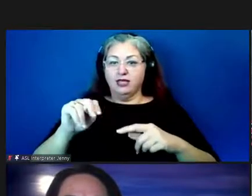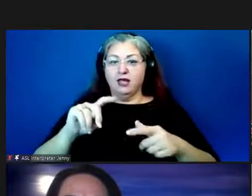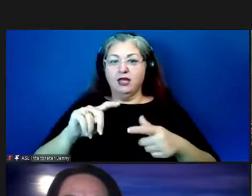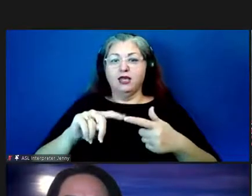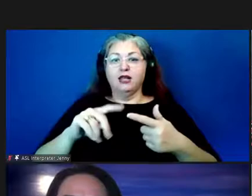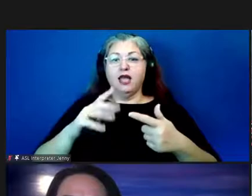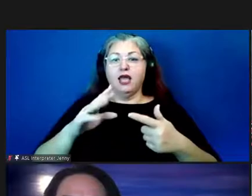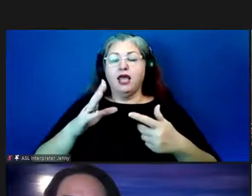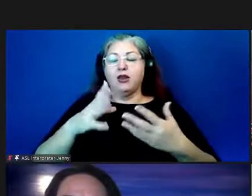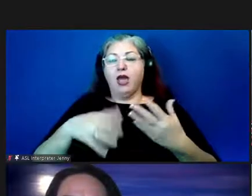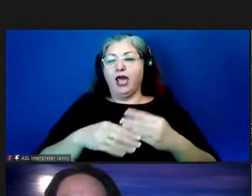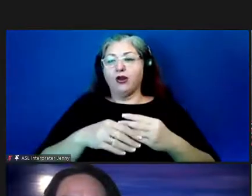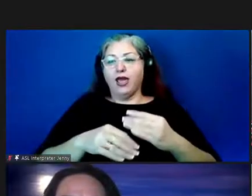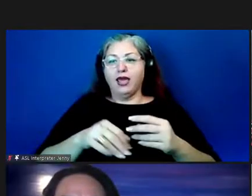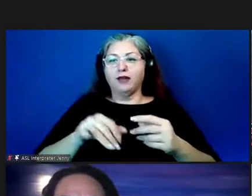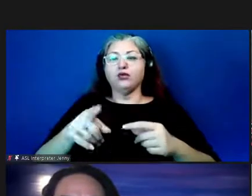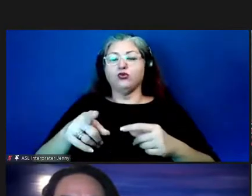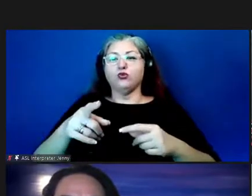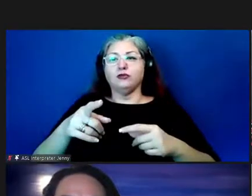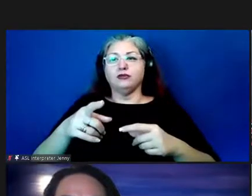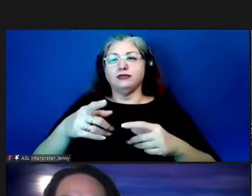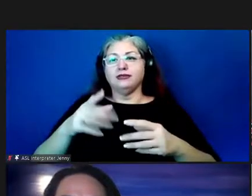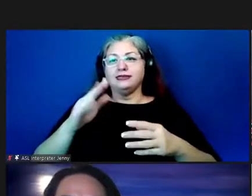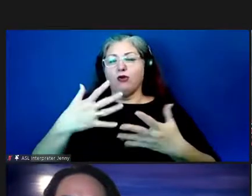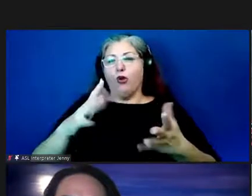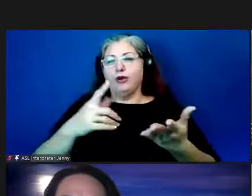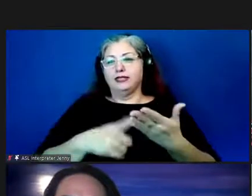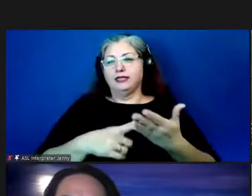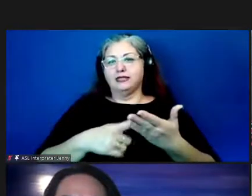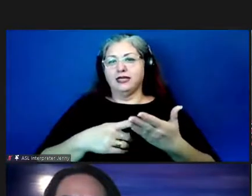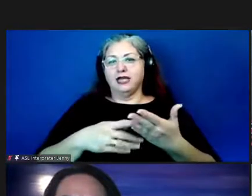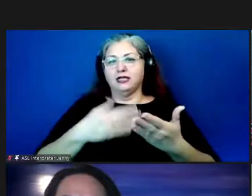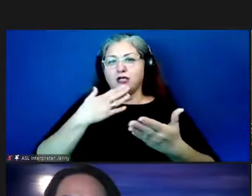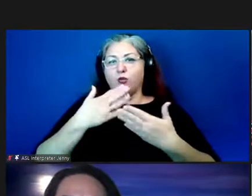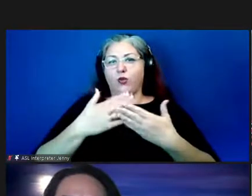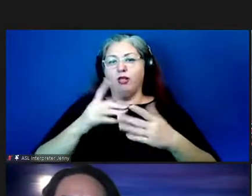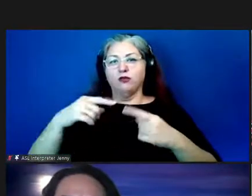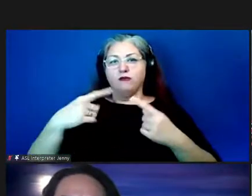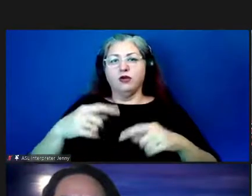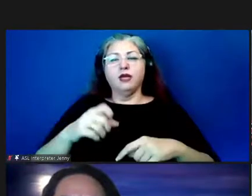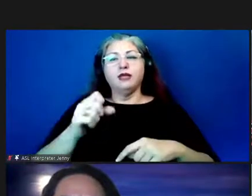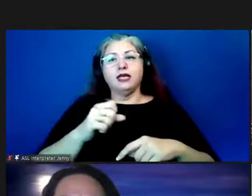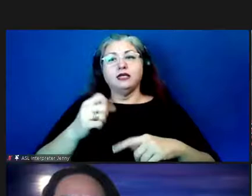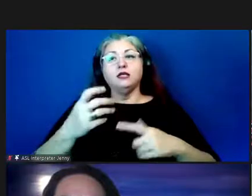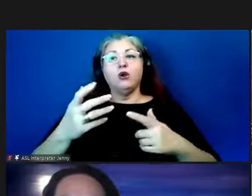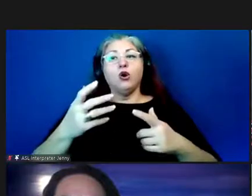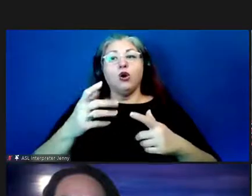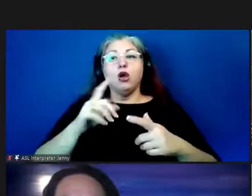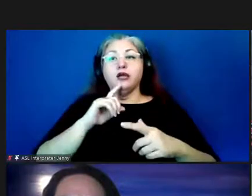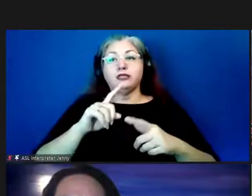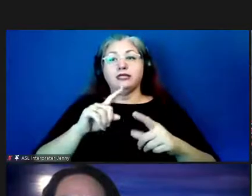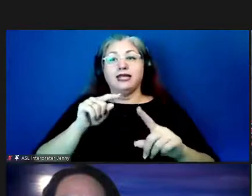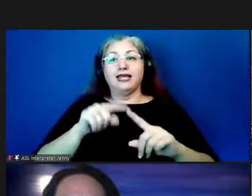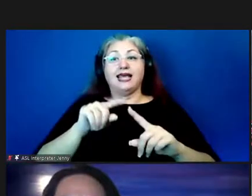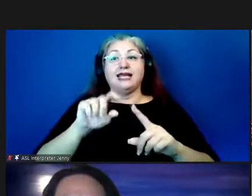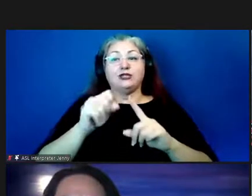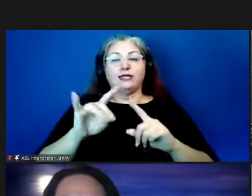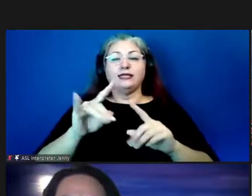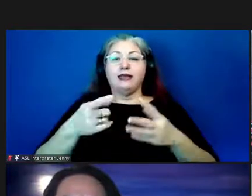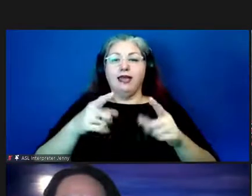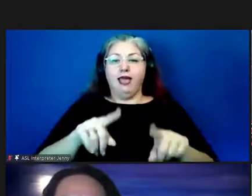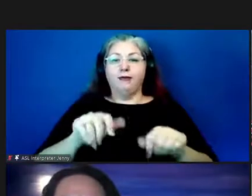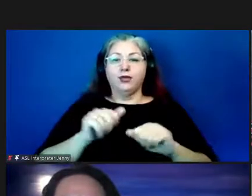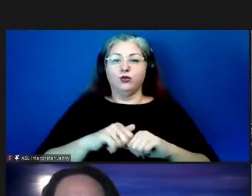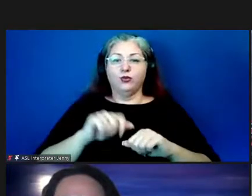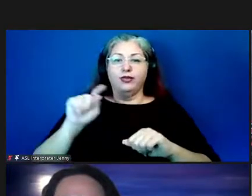about adding them which you guys have been having a good discussion about yeah uh yeah so actually that situation came up with